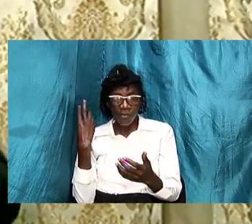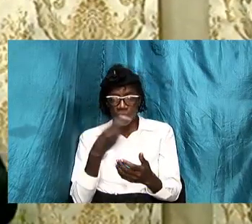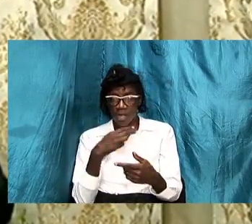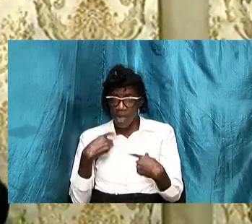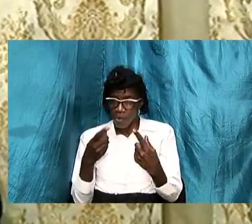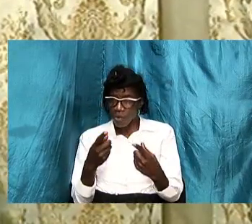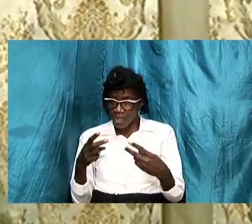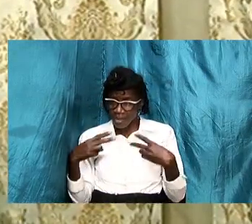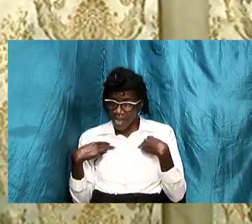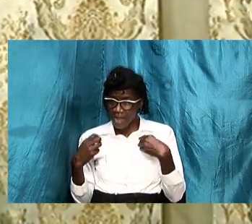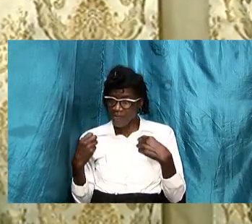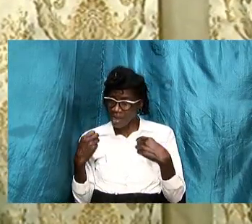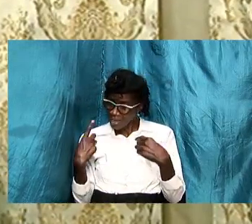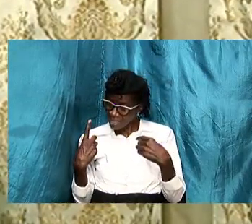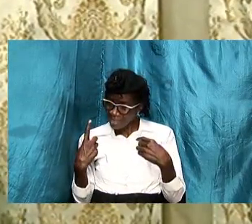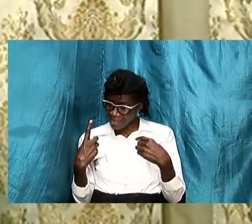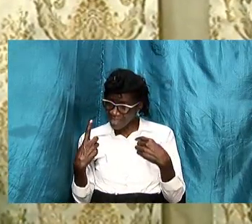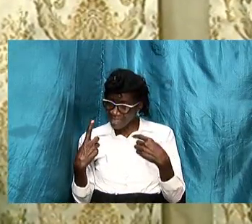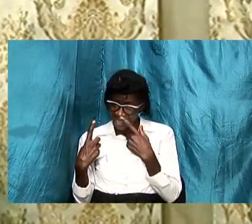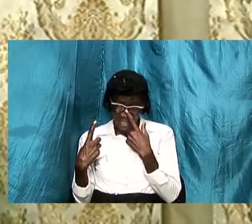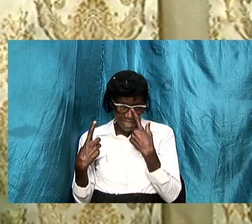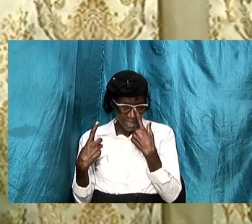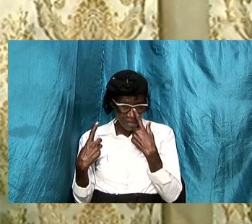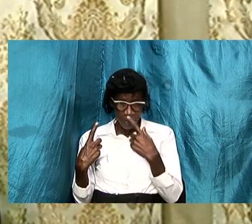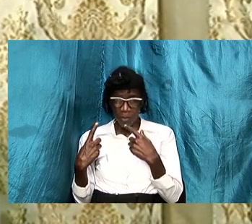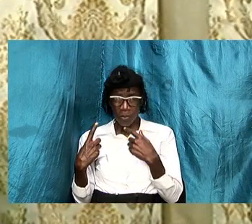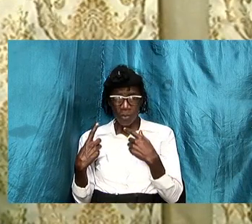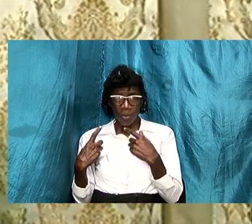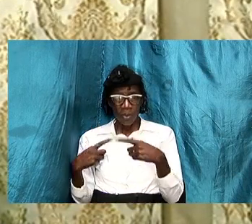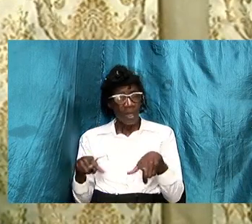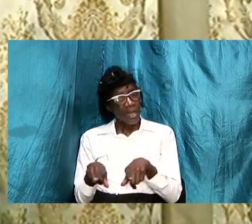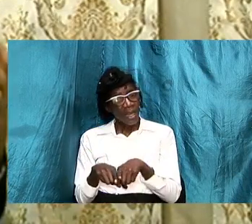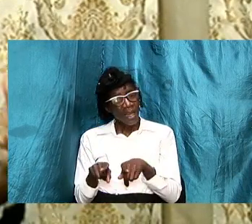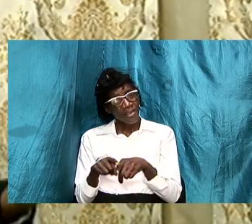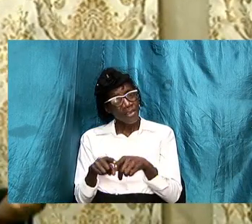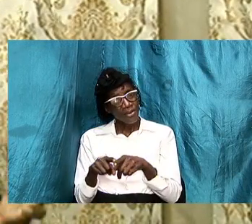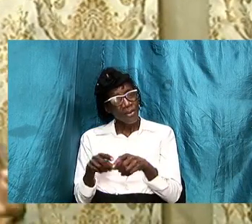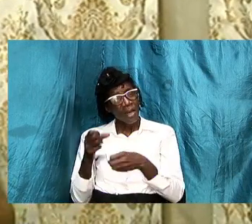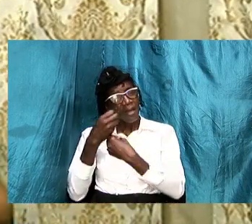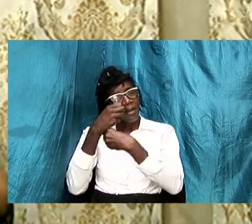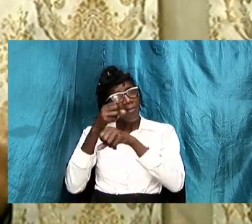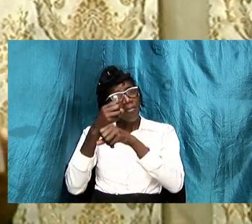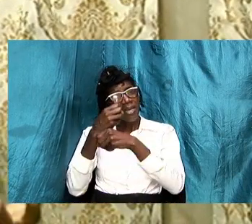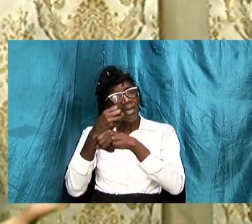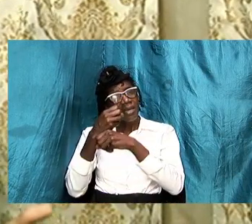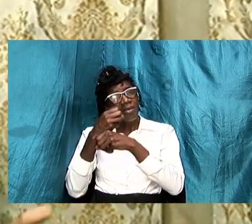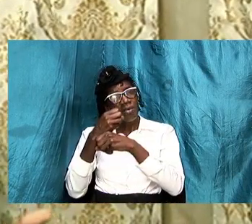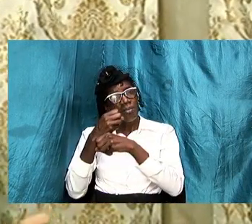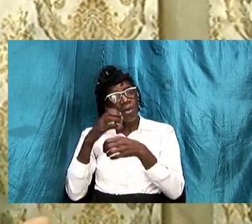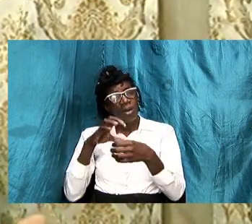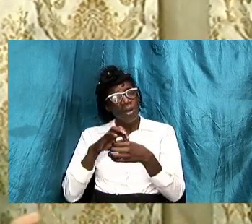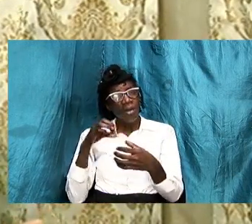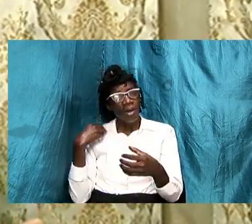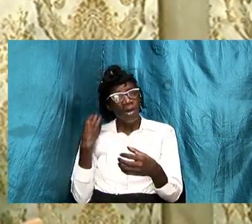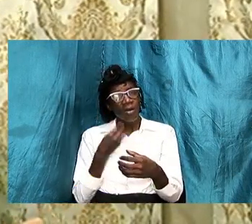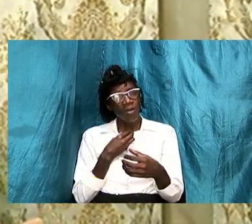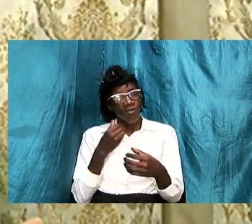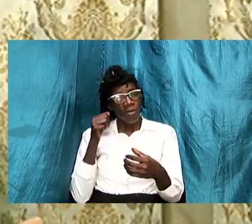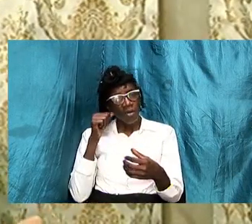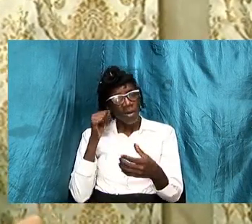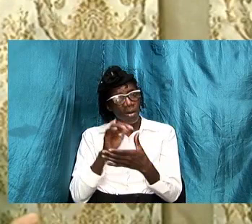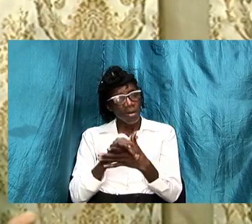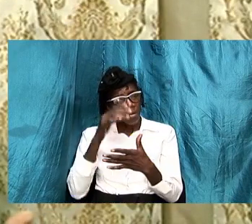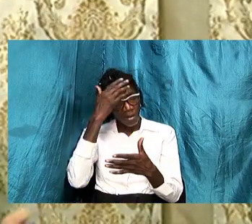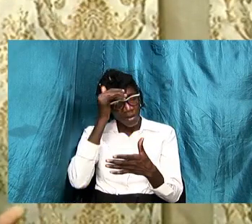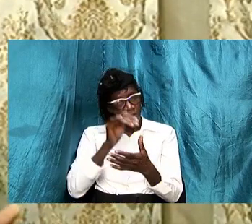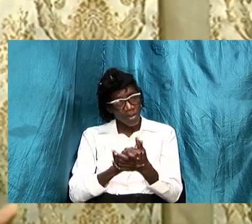have understanding as to the makeup of our spouse which is important if